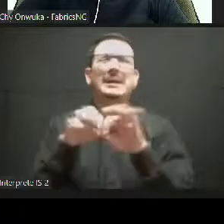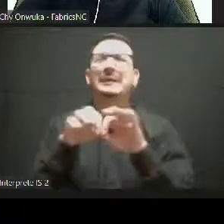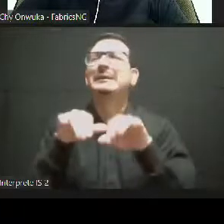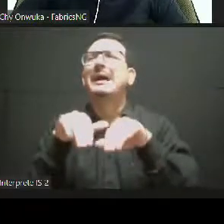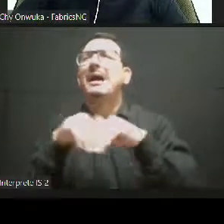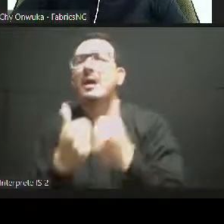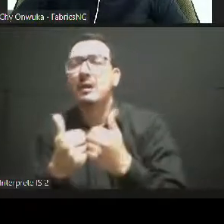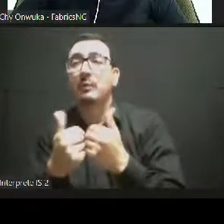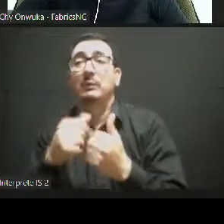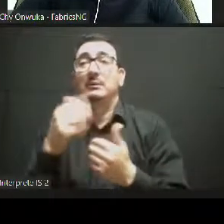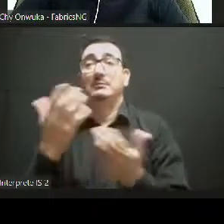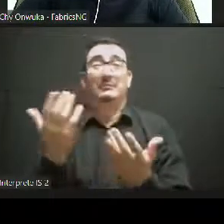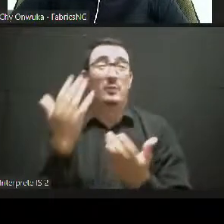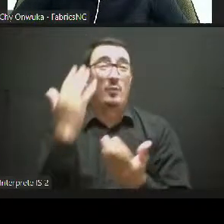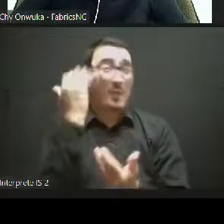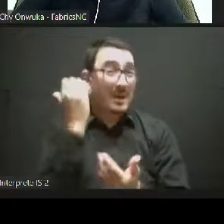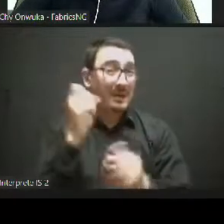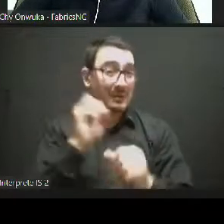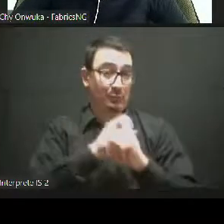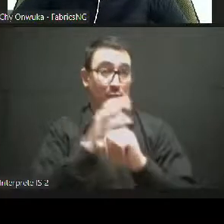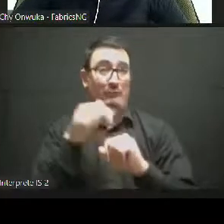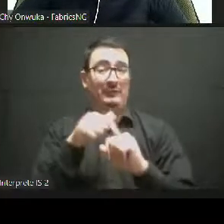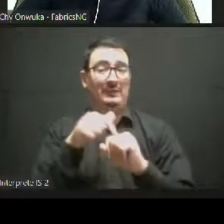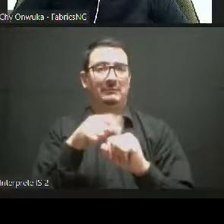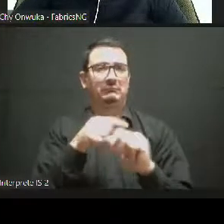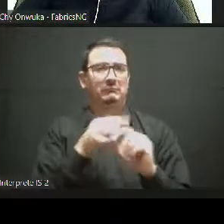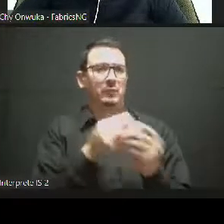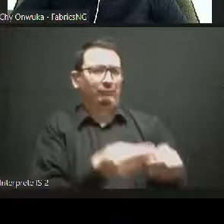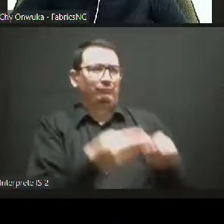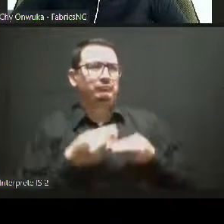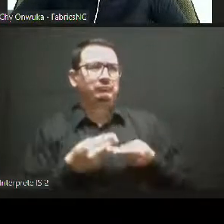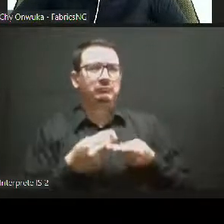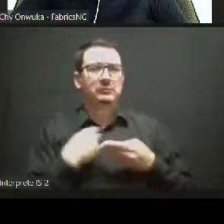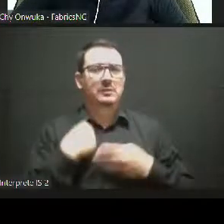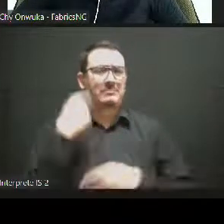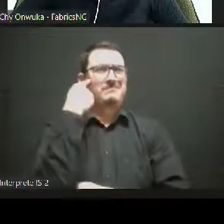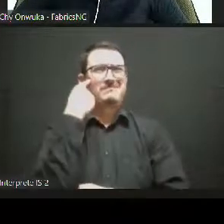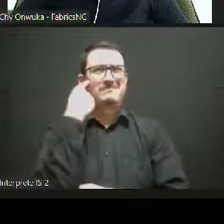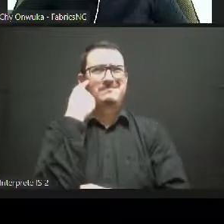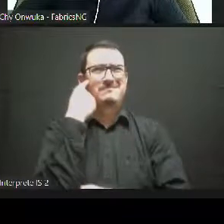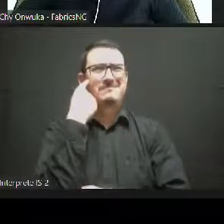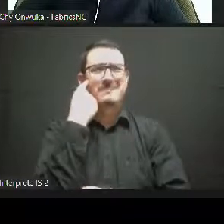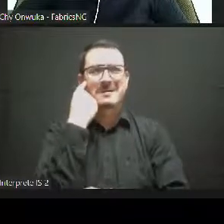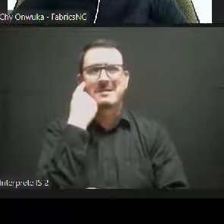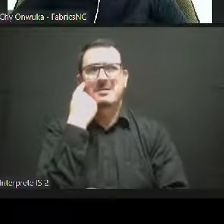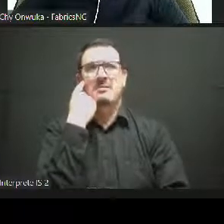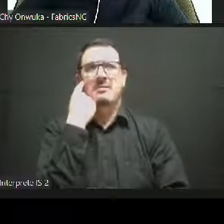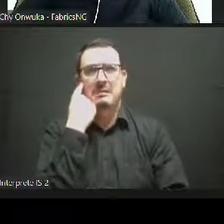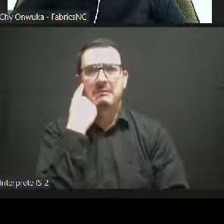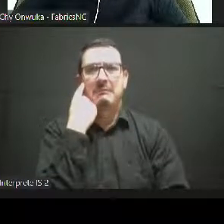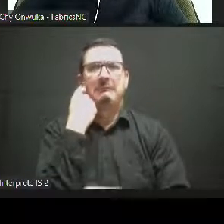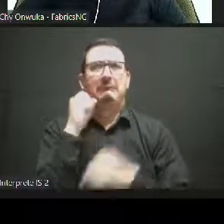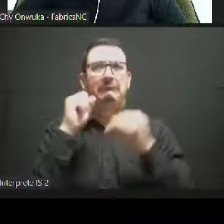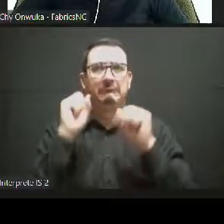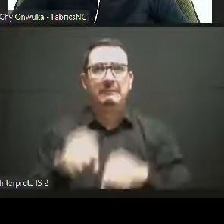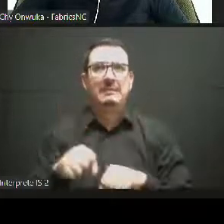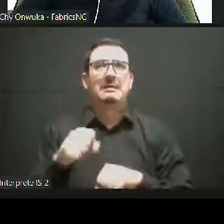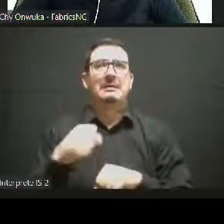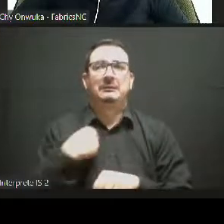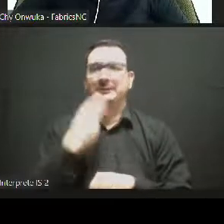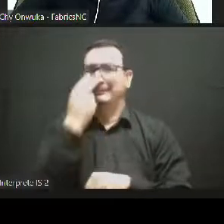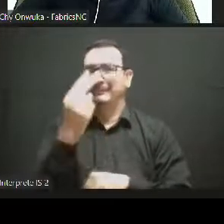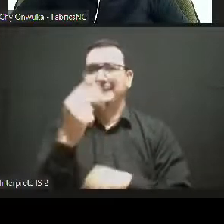culture as a driver for sustainable development. So as you said, we are also doubling our effort in this direction.